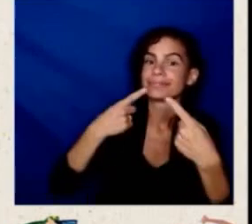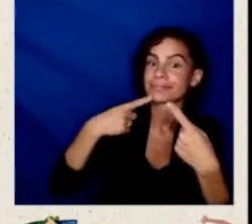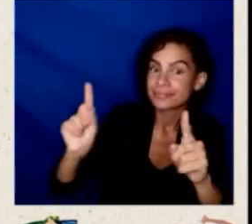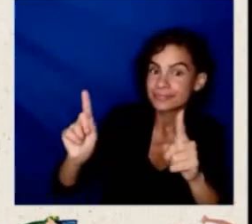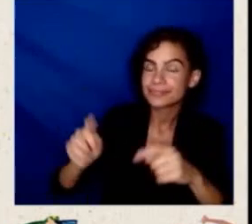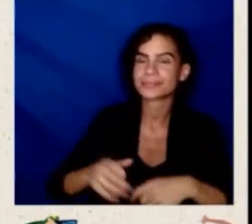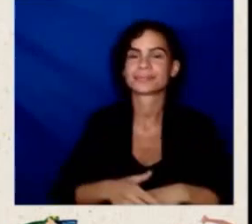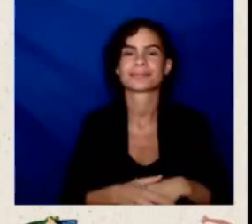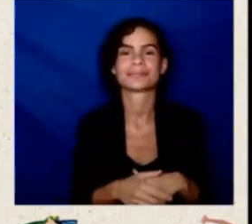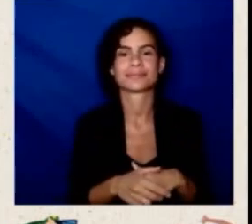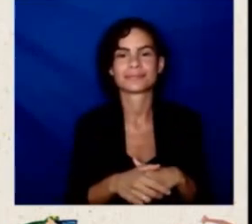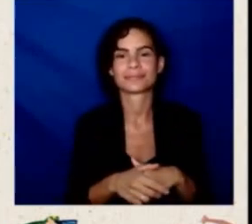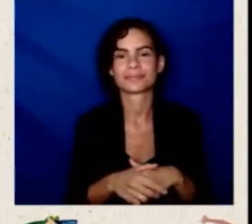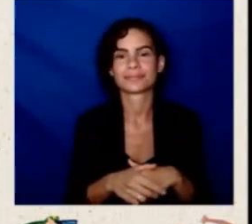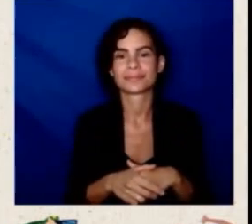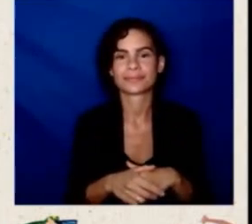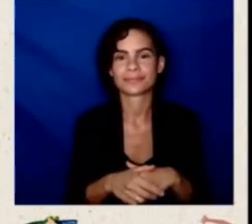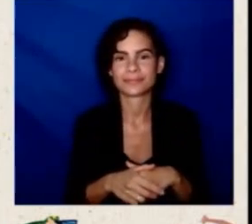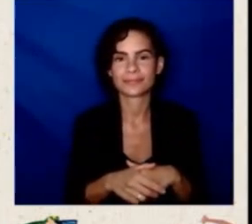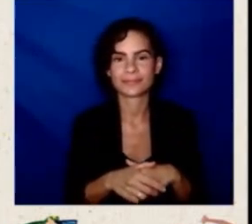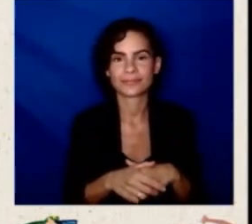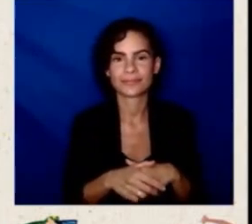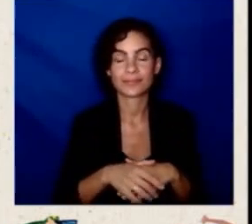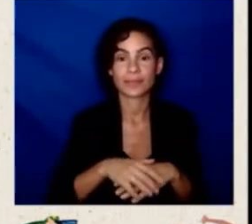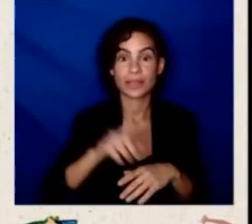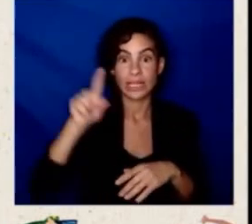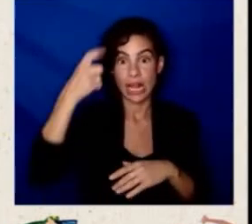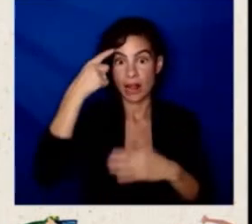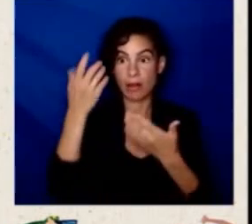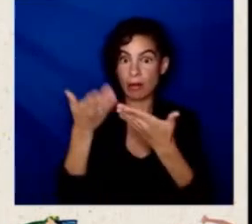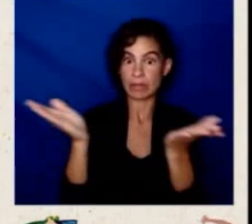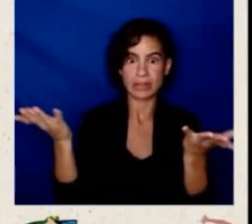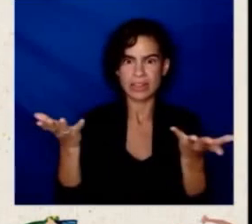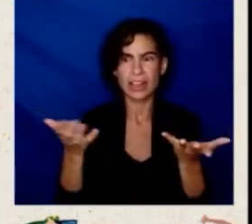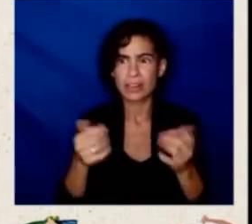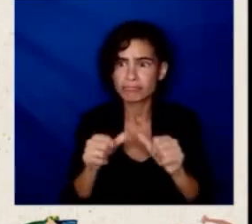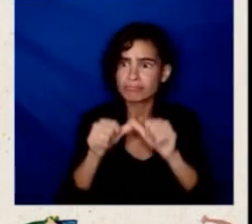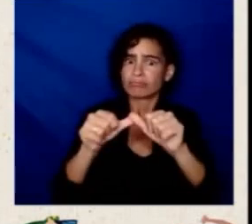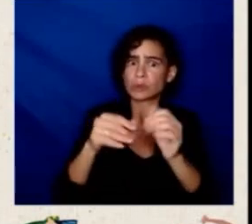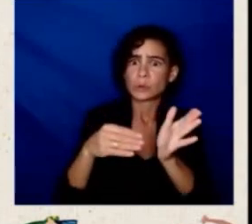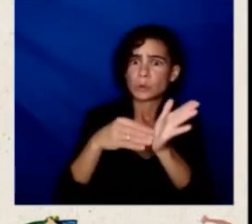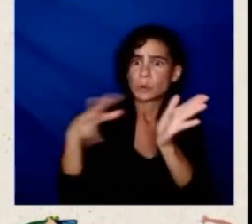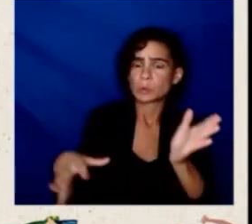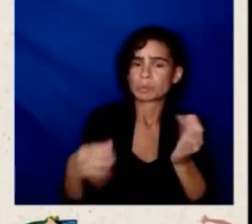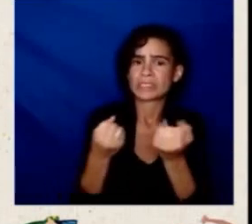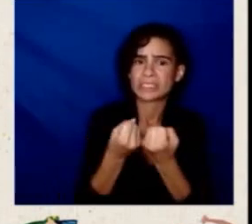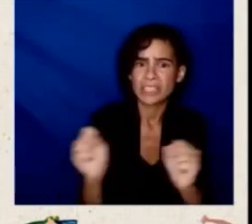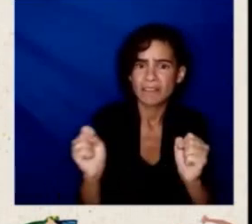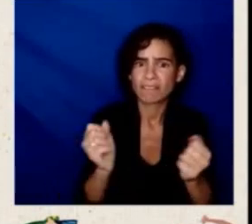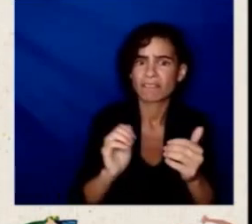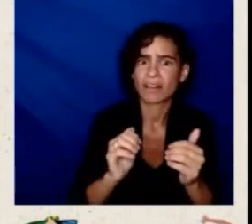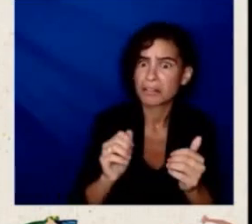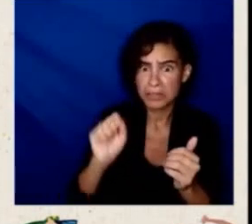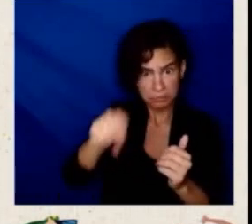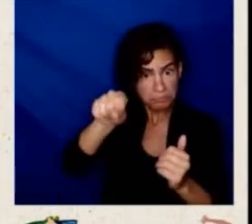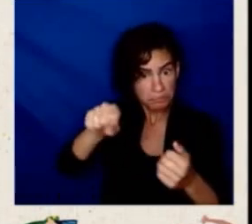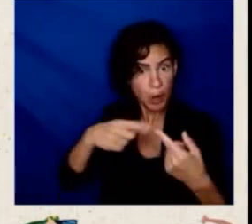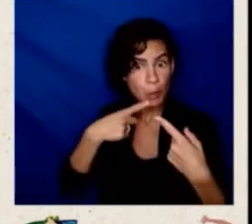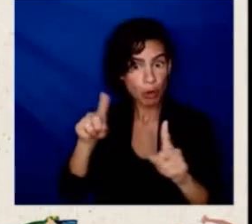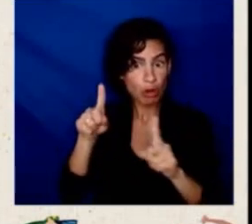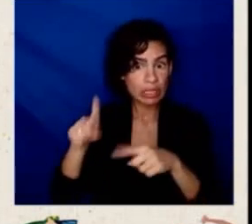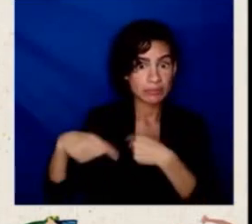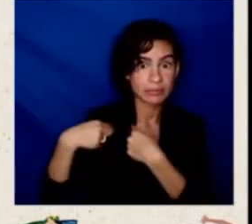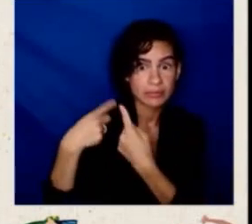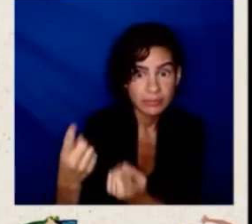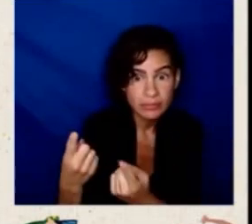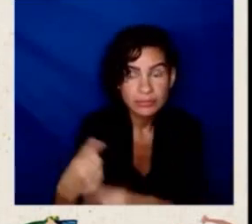approach to keeping our students safe is working because we know that with the guidance from CDC and with the funds from the American Rescue